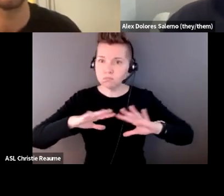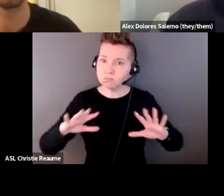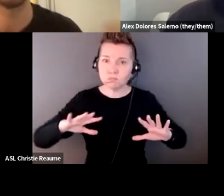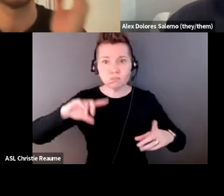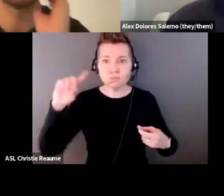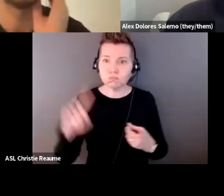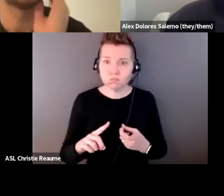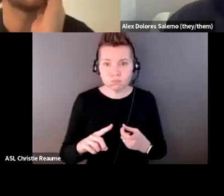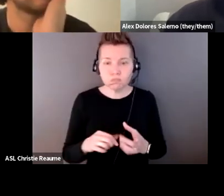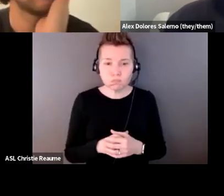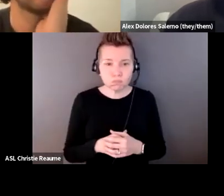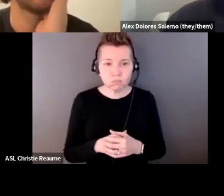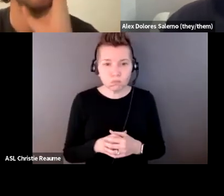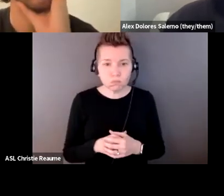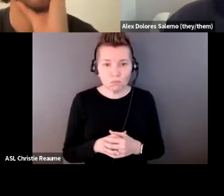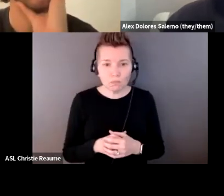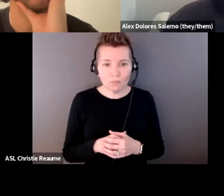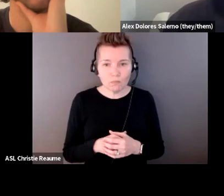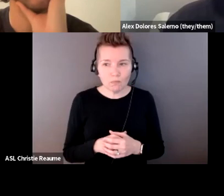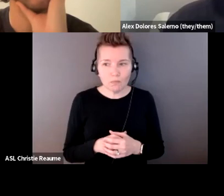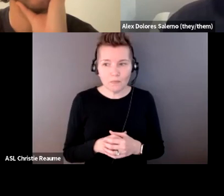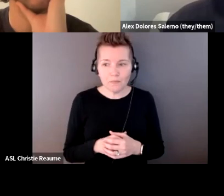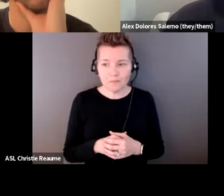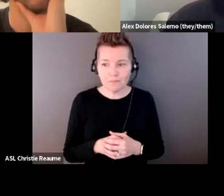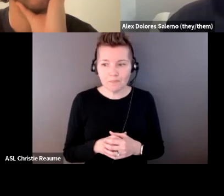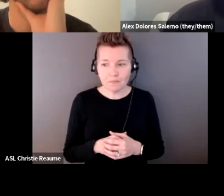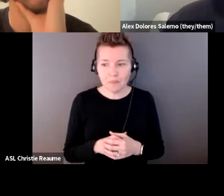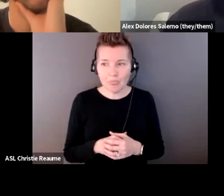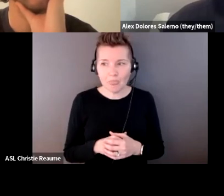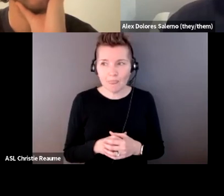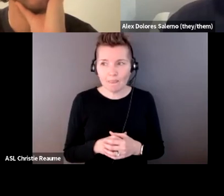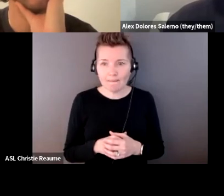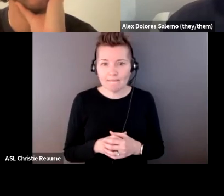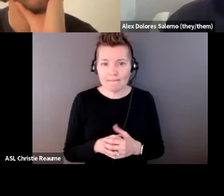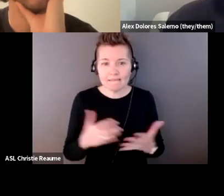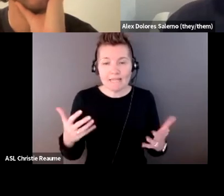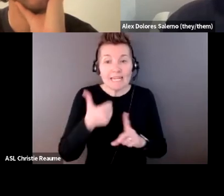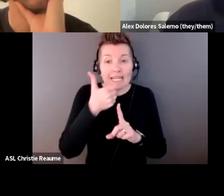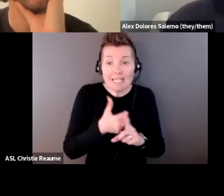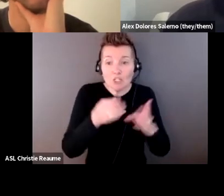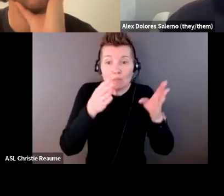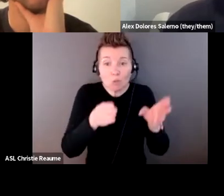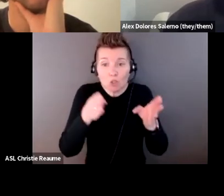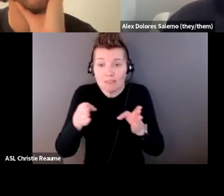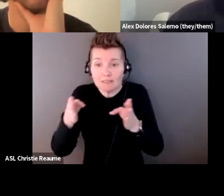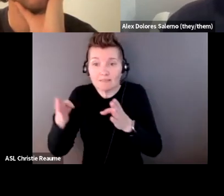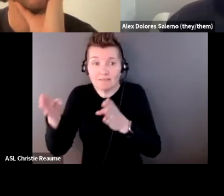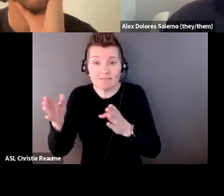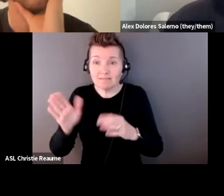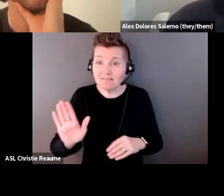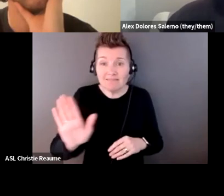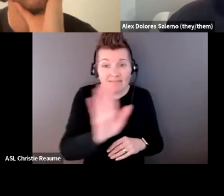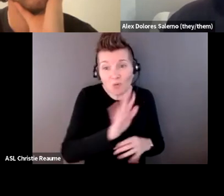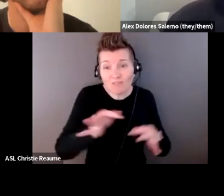and so I guess, you know, it's like for each person to each their own and what, whatever makes, uh, you feel